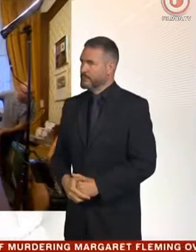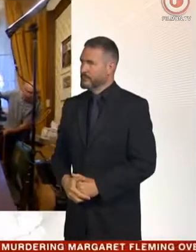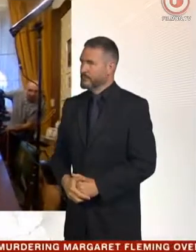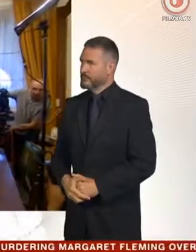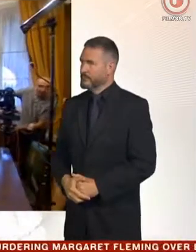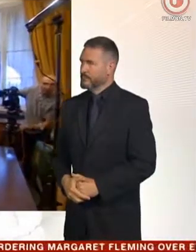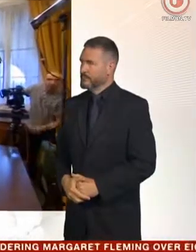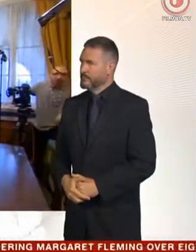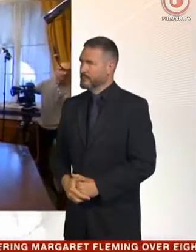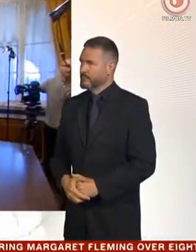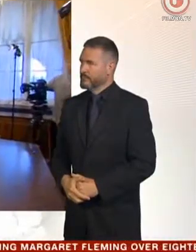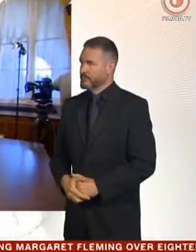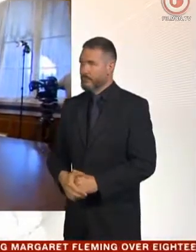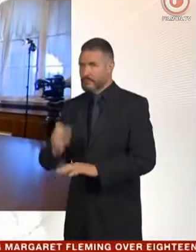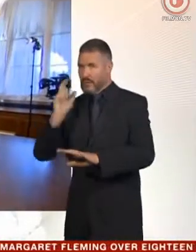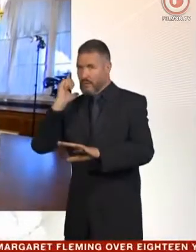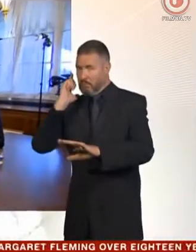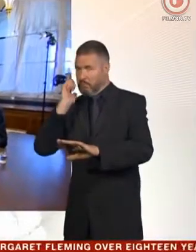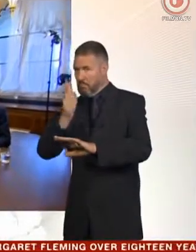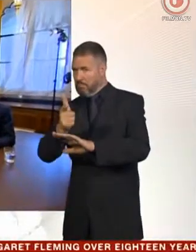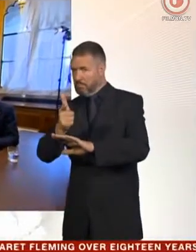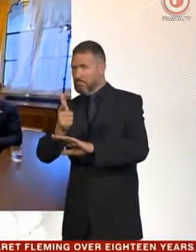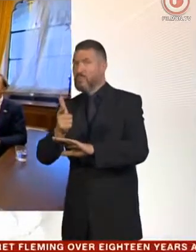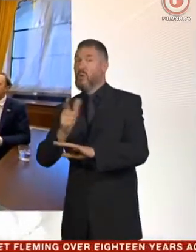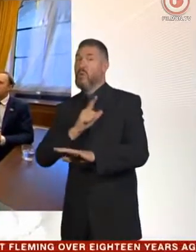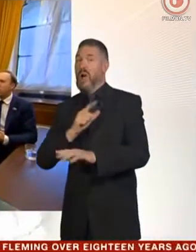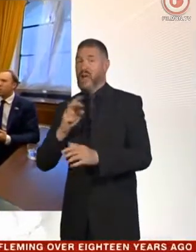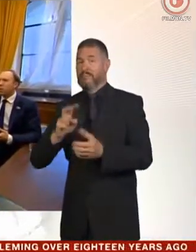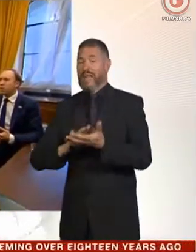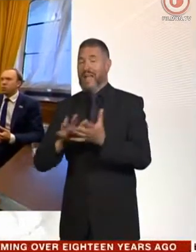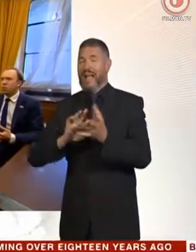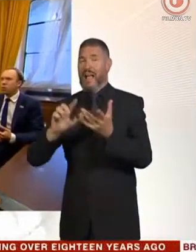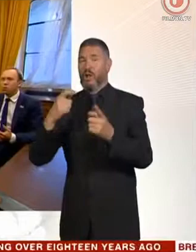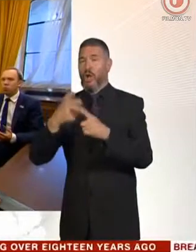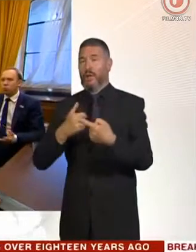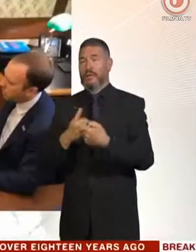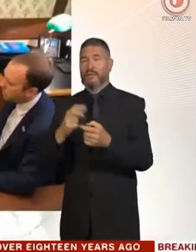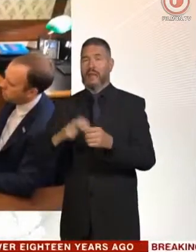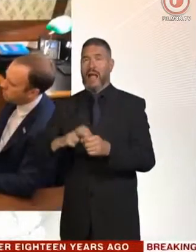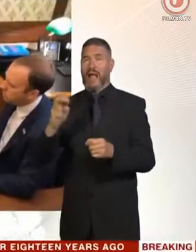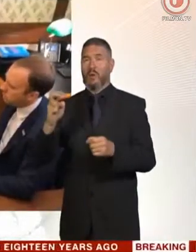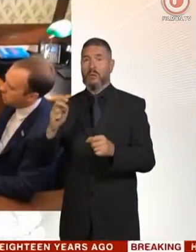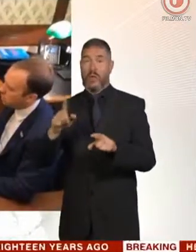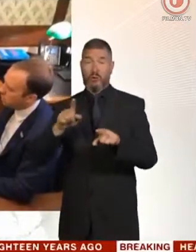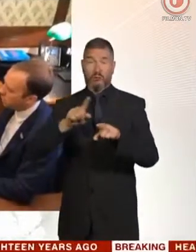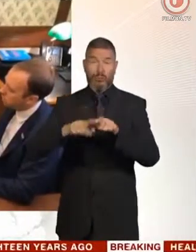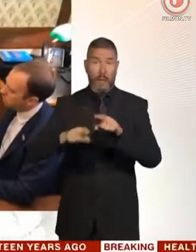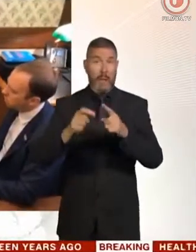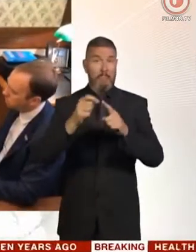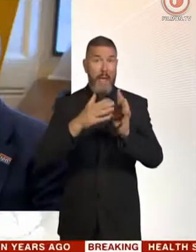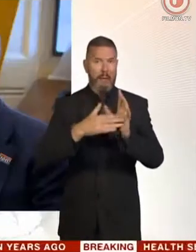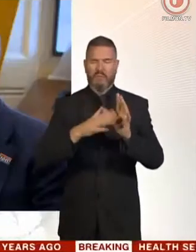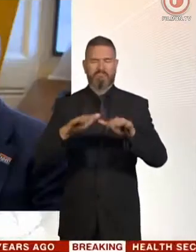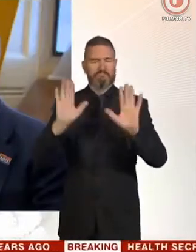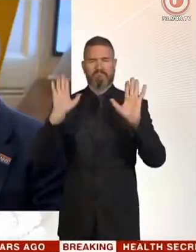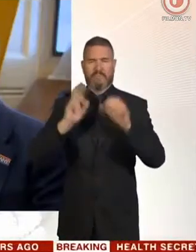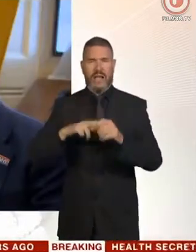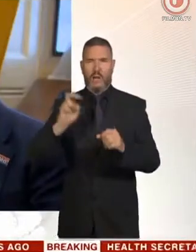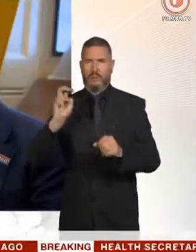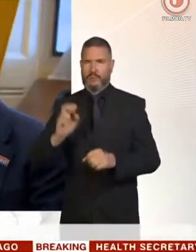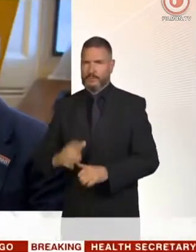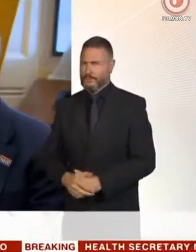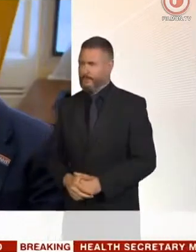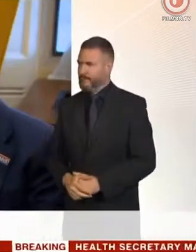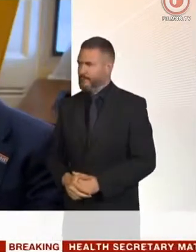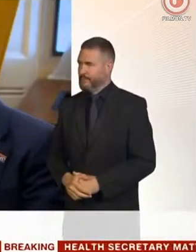Lights, camera and the end of the action for Matt Hancock. His attempt to be Prime Minister is over. Where I